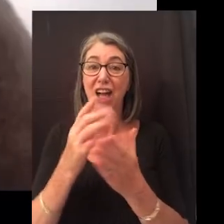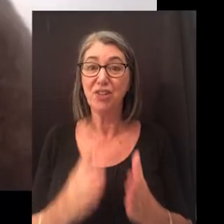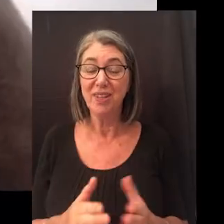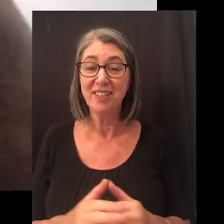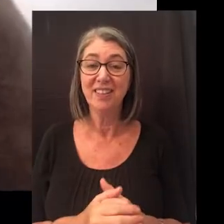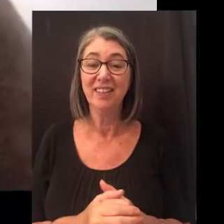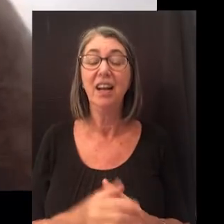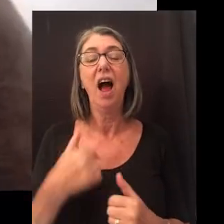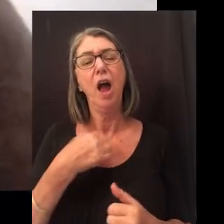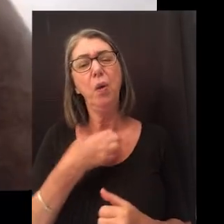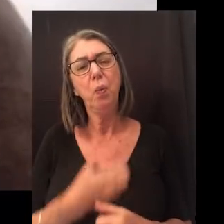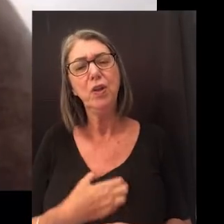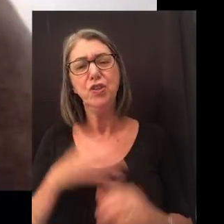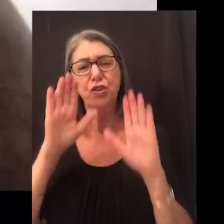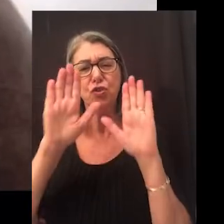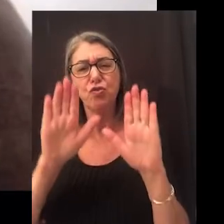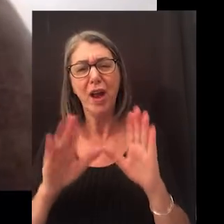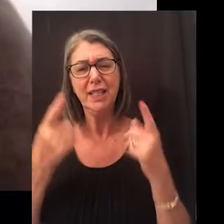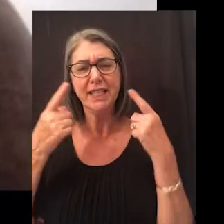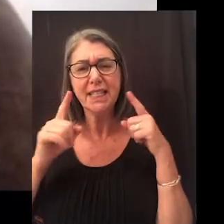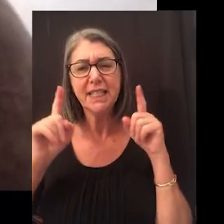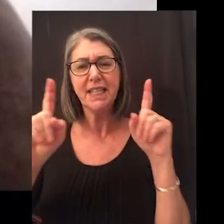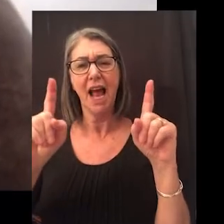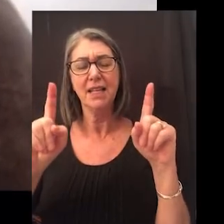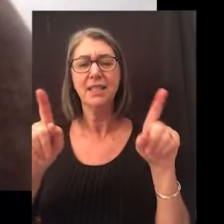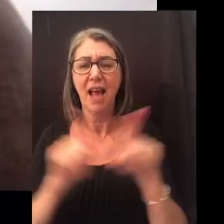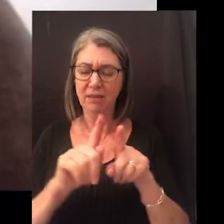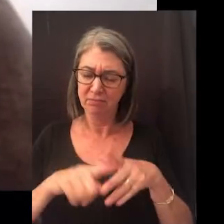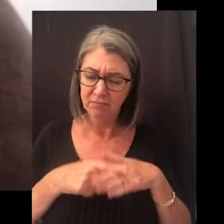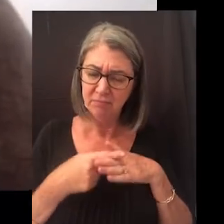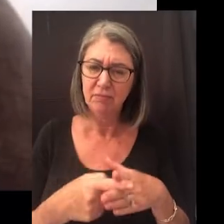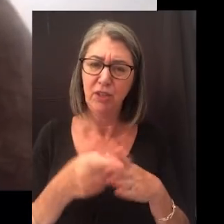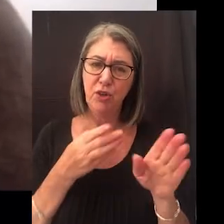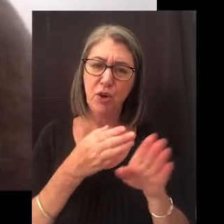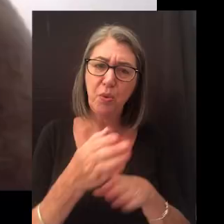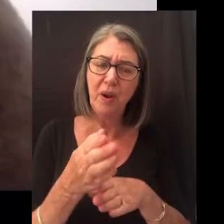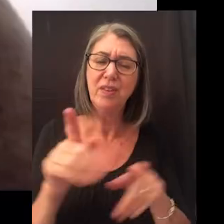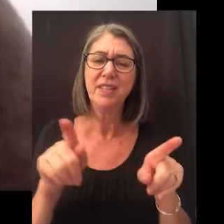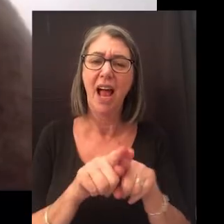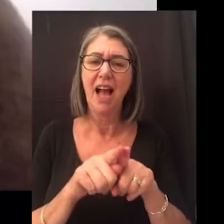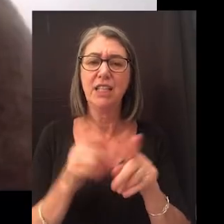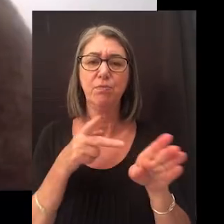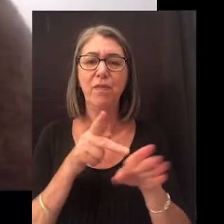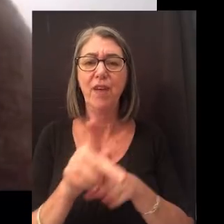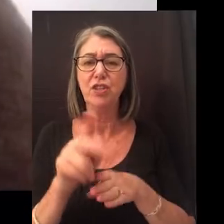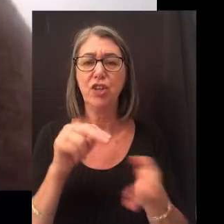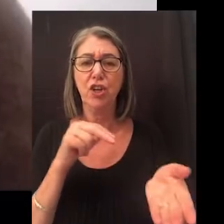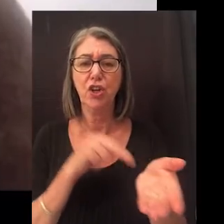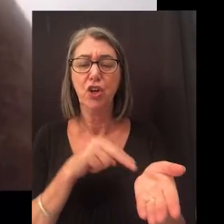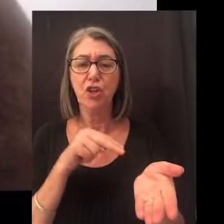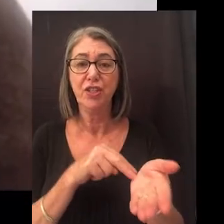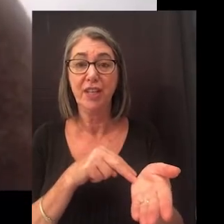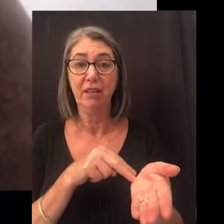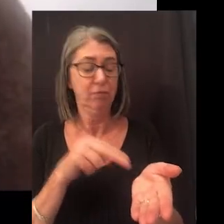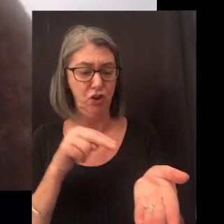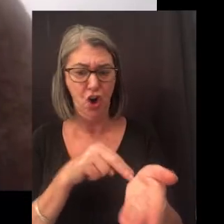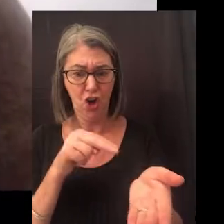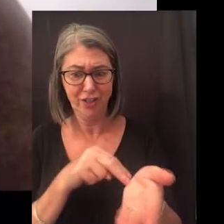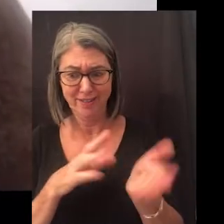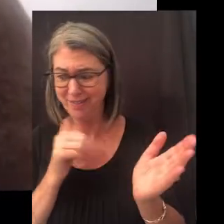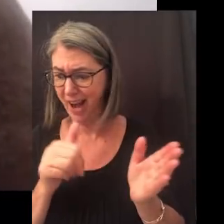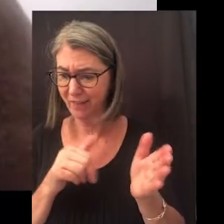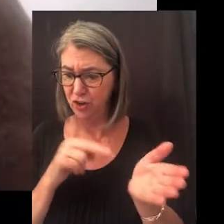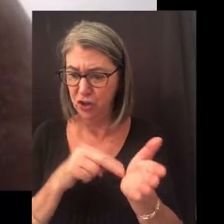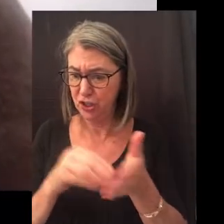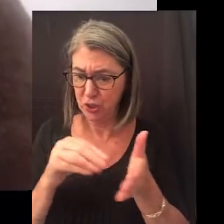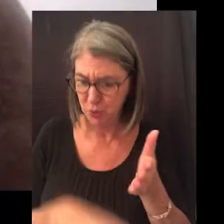Congratulations, graduates. I wish you great success as you begin your careers as professional nursing